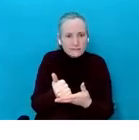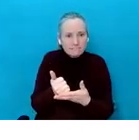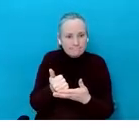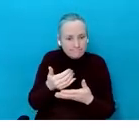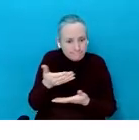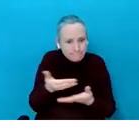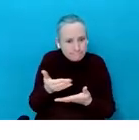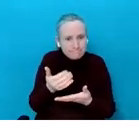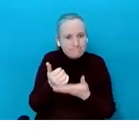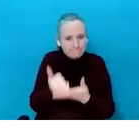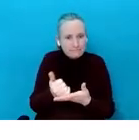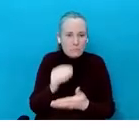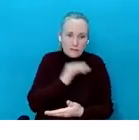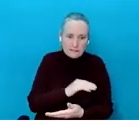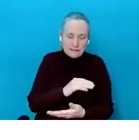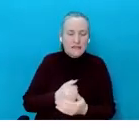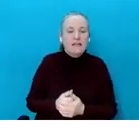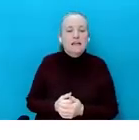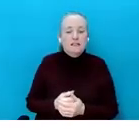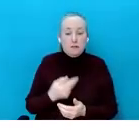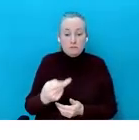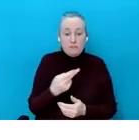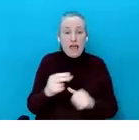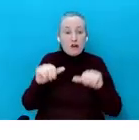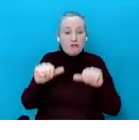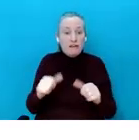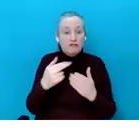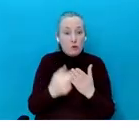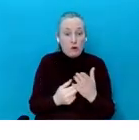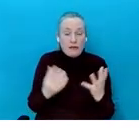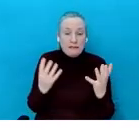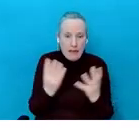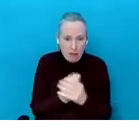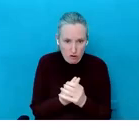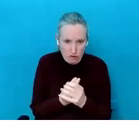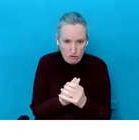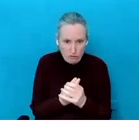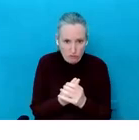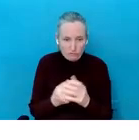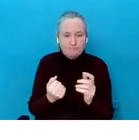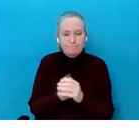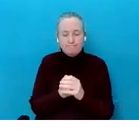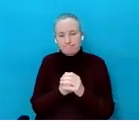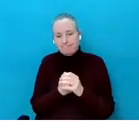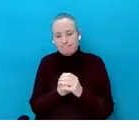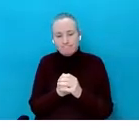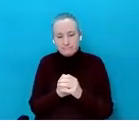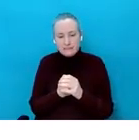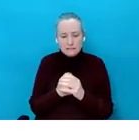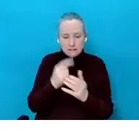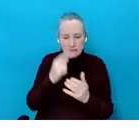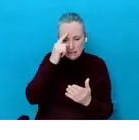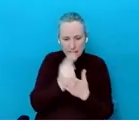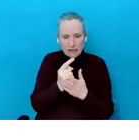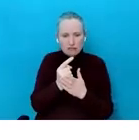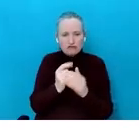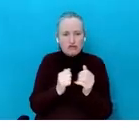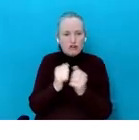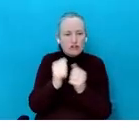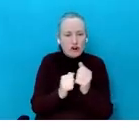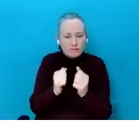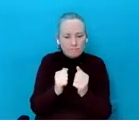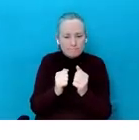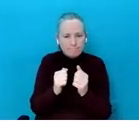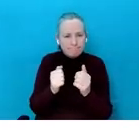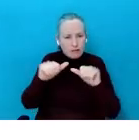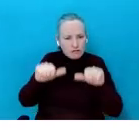agreeing rules together, putting some structure on it. And listening to each other, what your concerns are, what